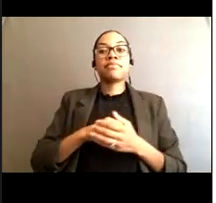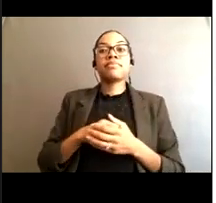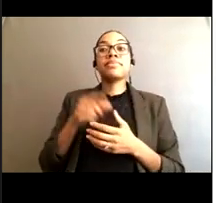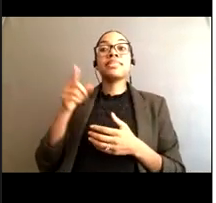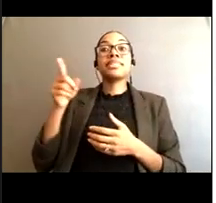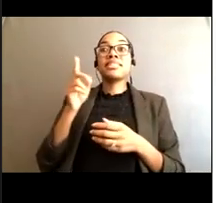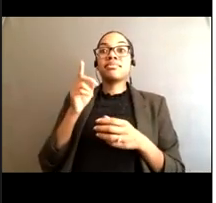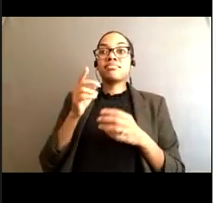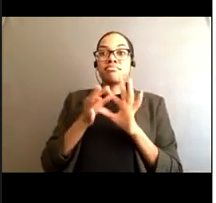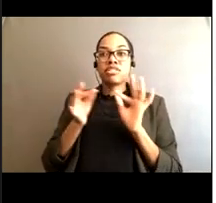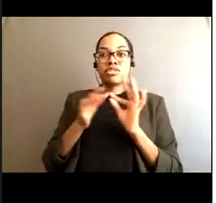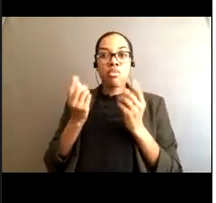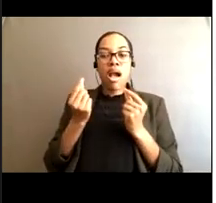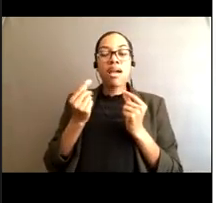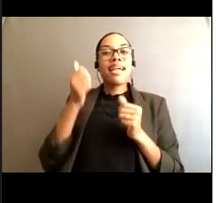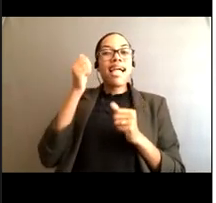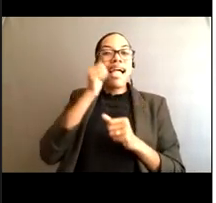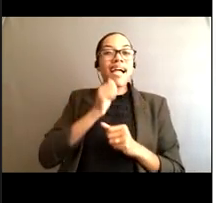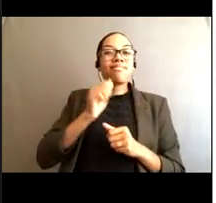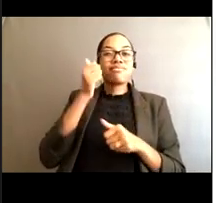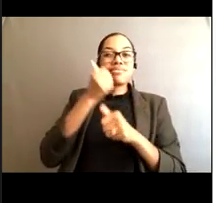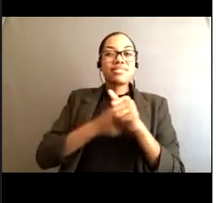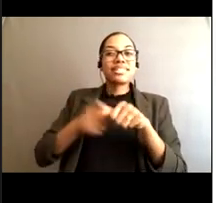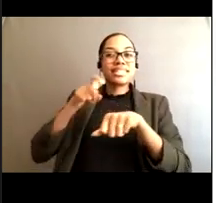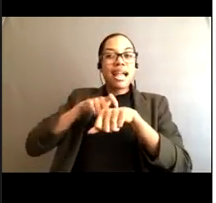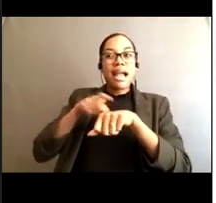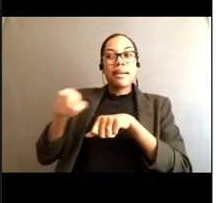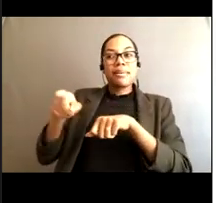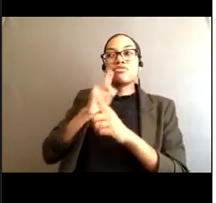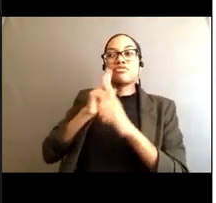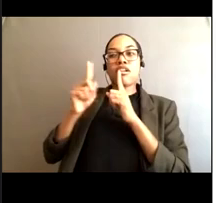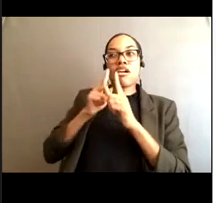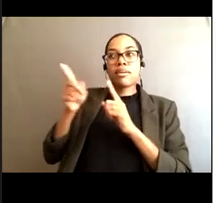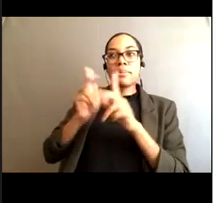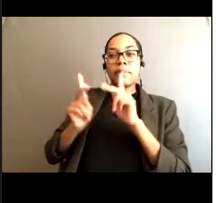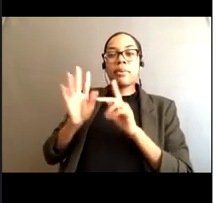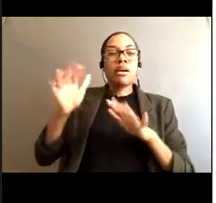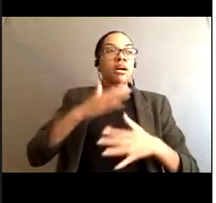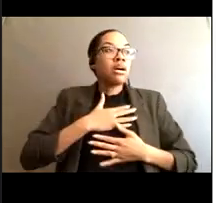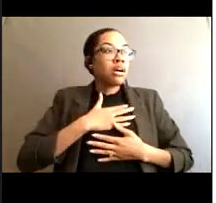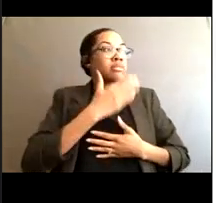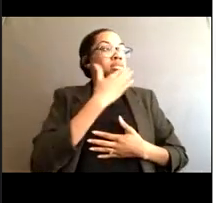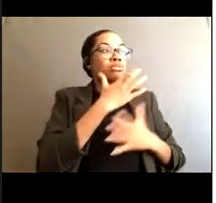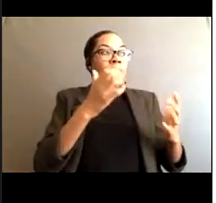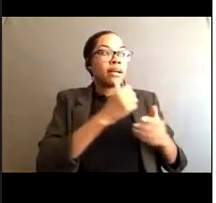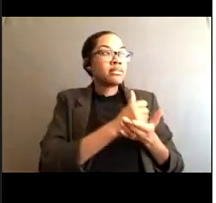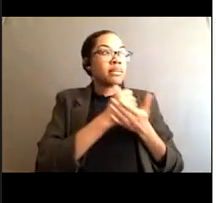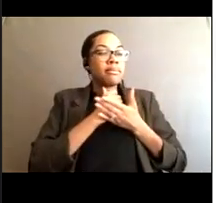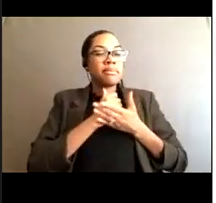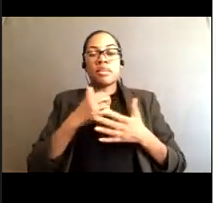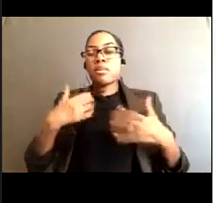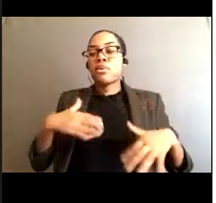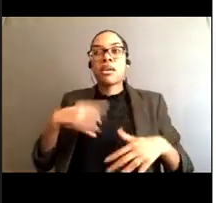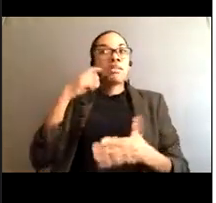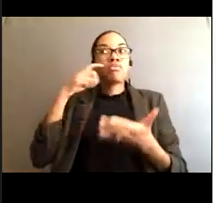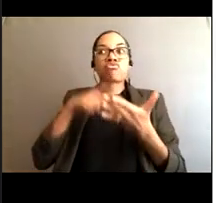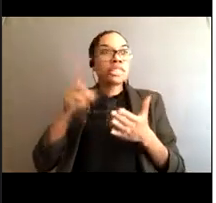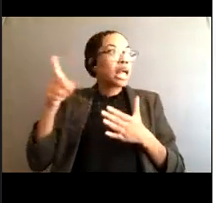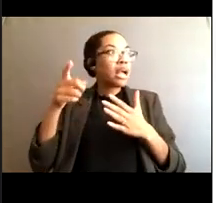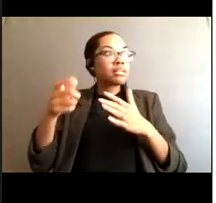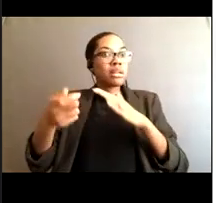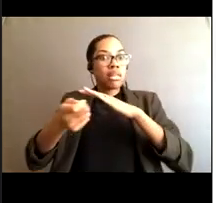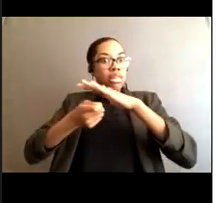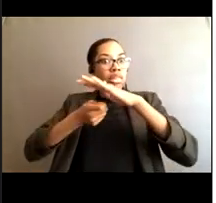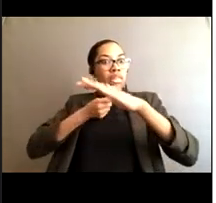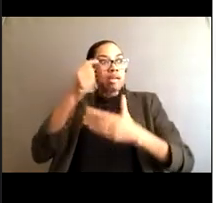rescued, that they didn't realize they were in a rip current until it was too late. And they were being pulled